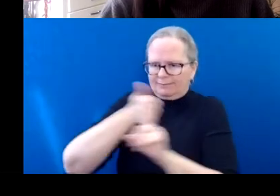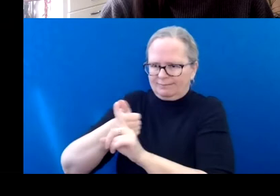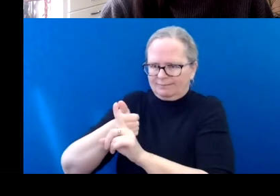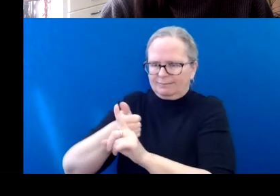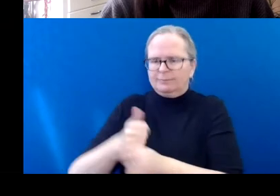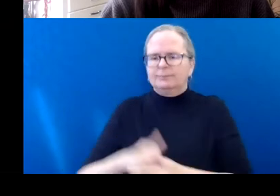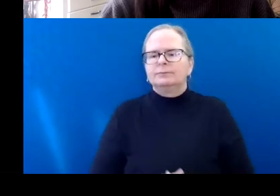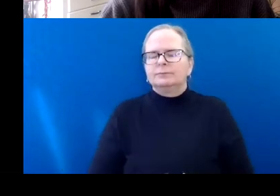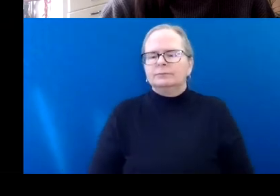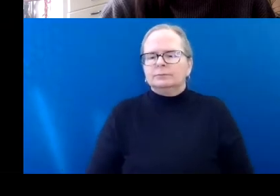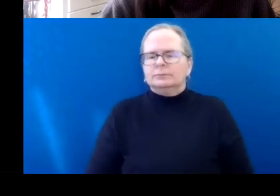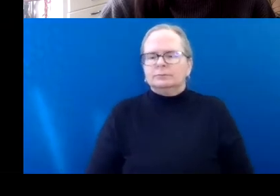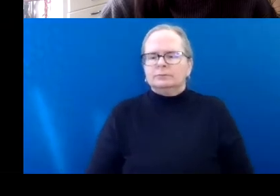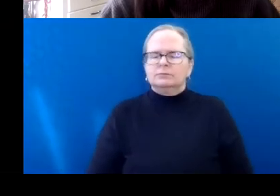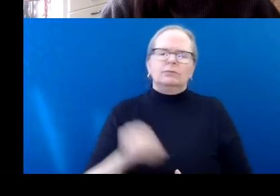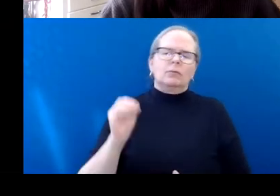larger project.